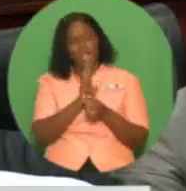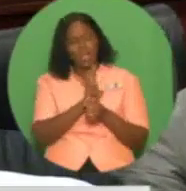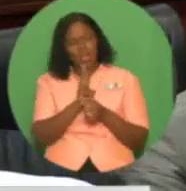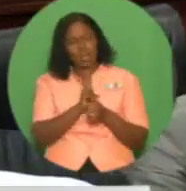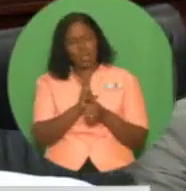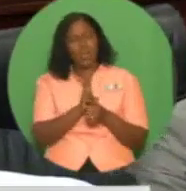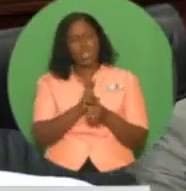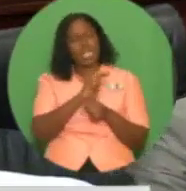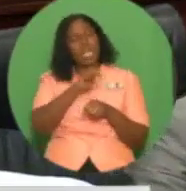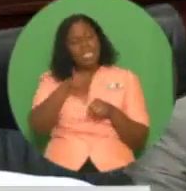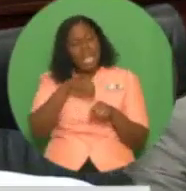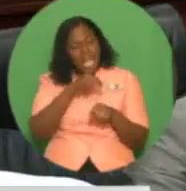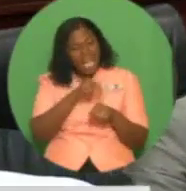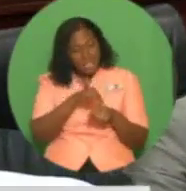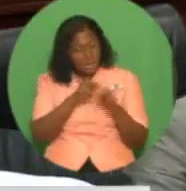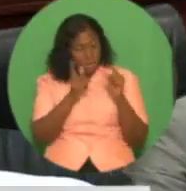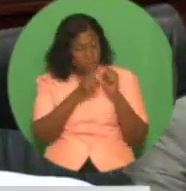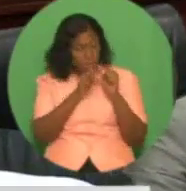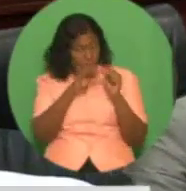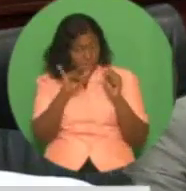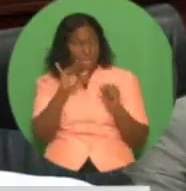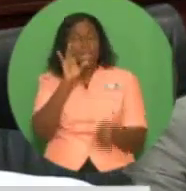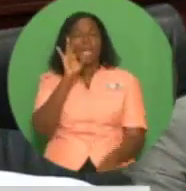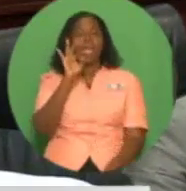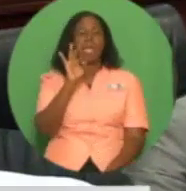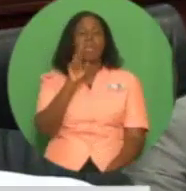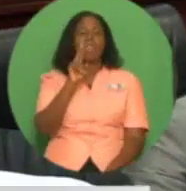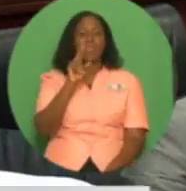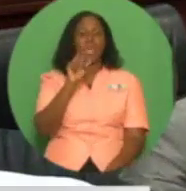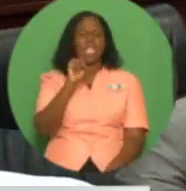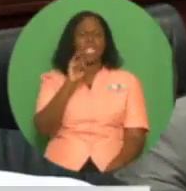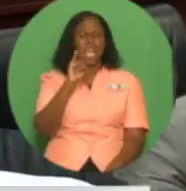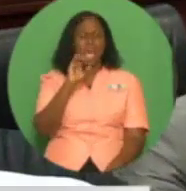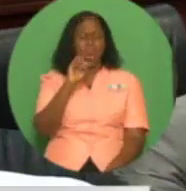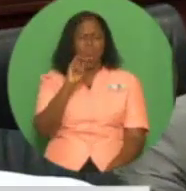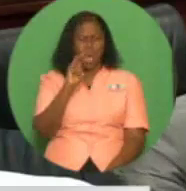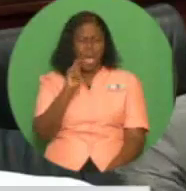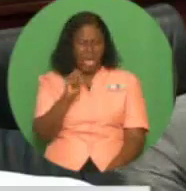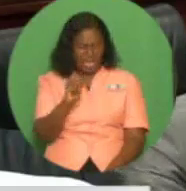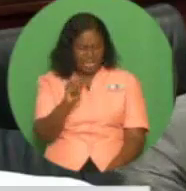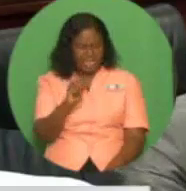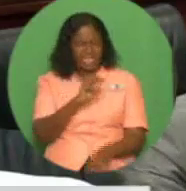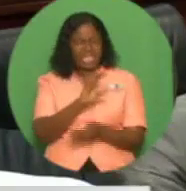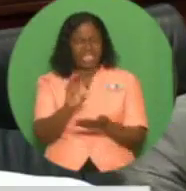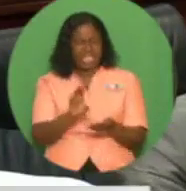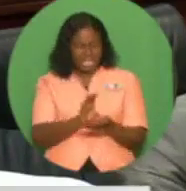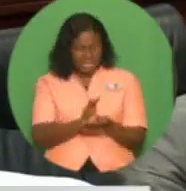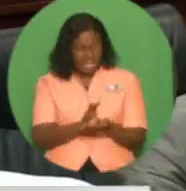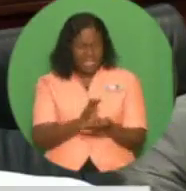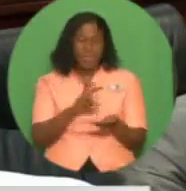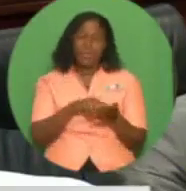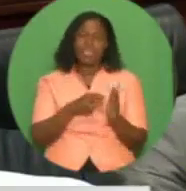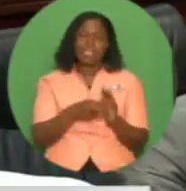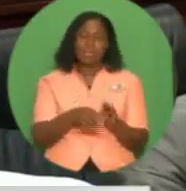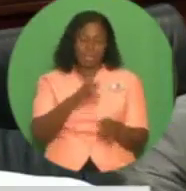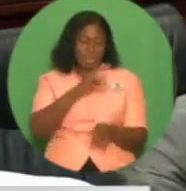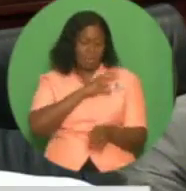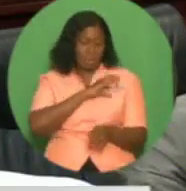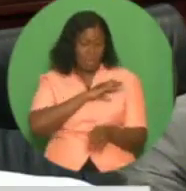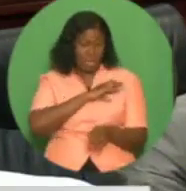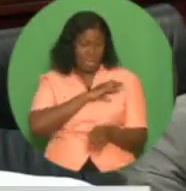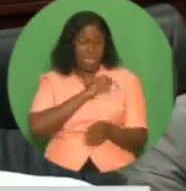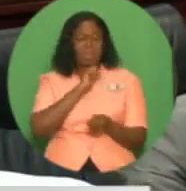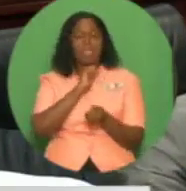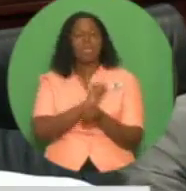will ensure that the police service keeps in contact and lizes with all other protective agencies, such as customs and